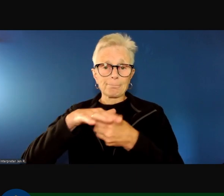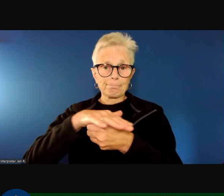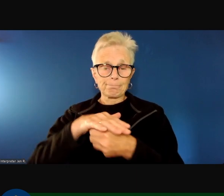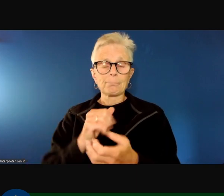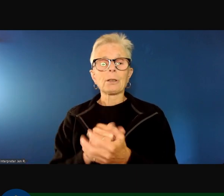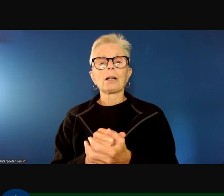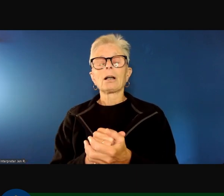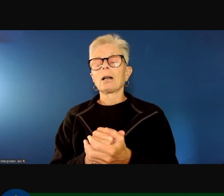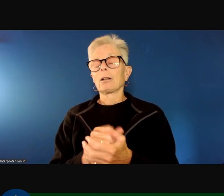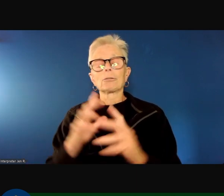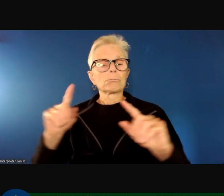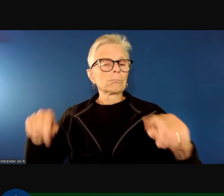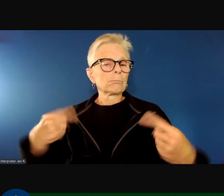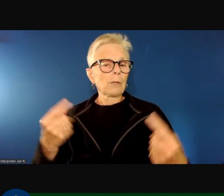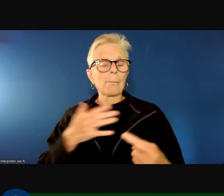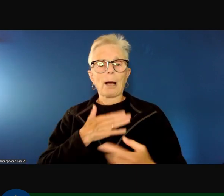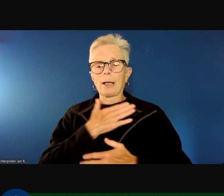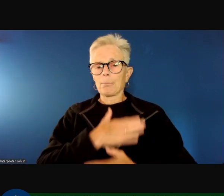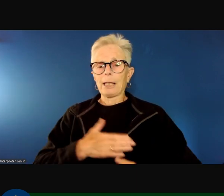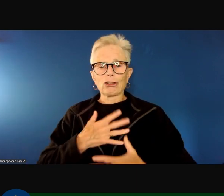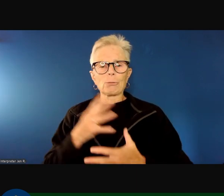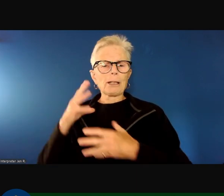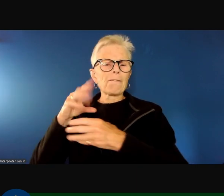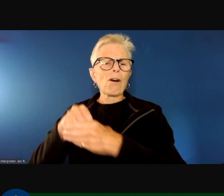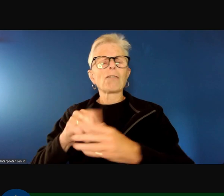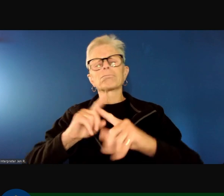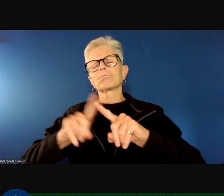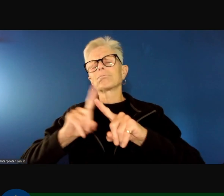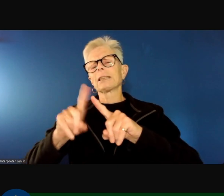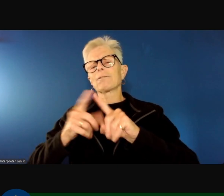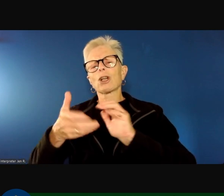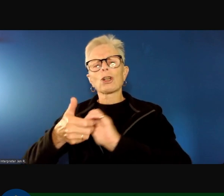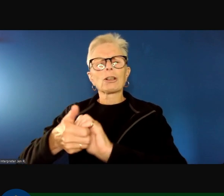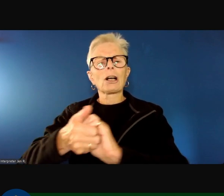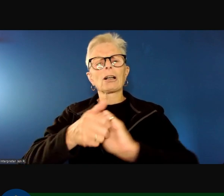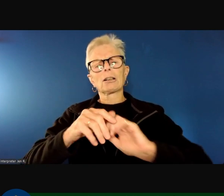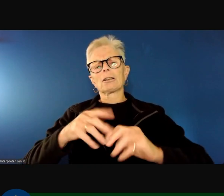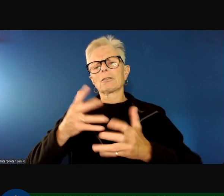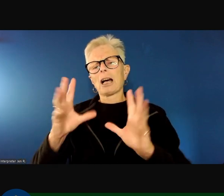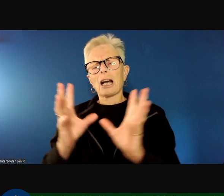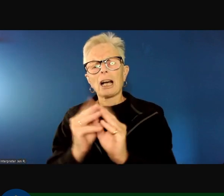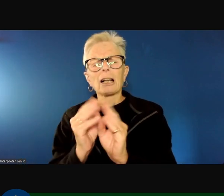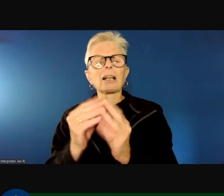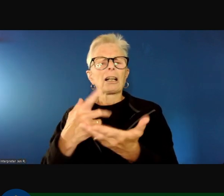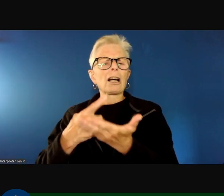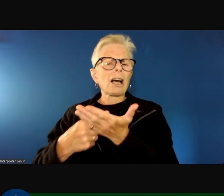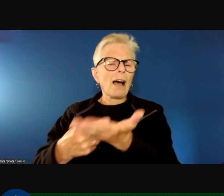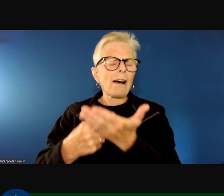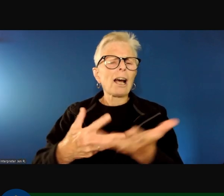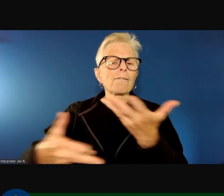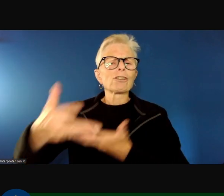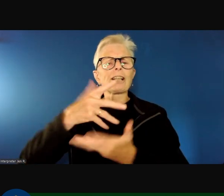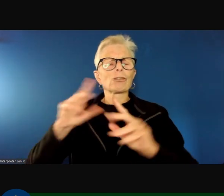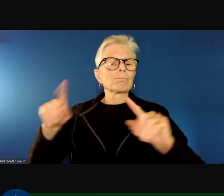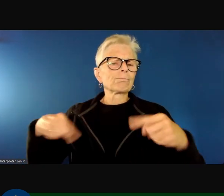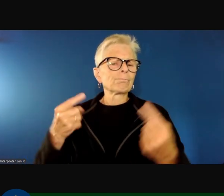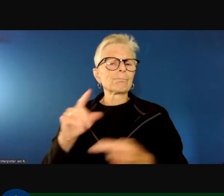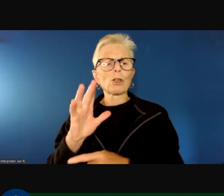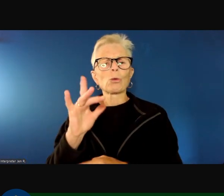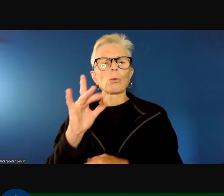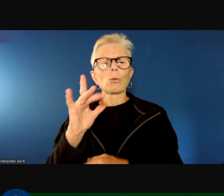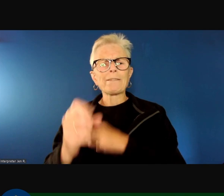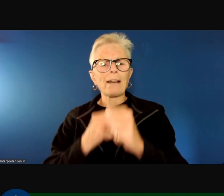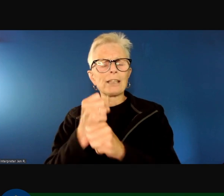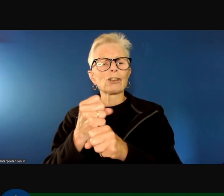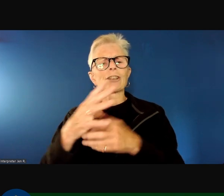it's been my pleasure to be a part of a lot of collaborative conversations. And across 25 years of leading